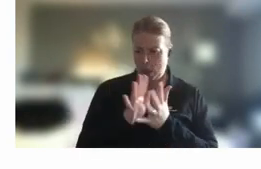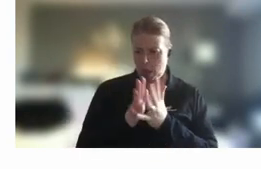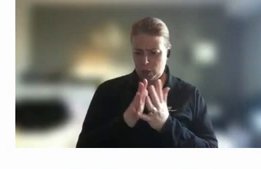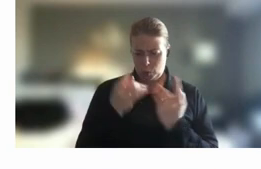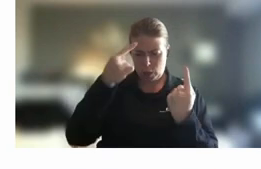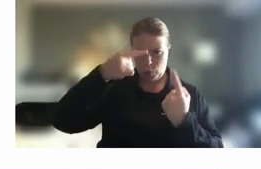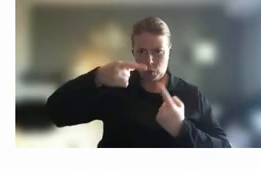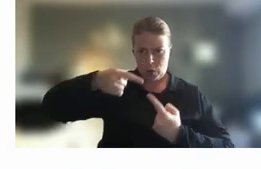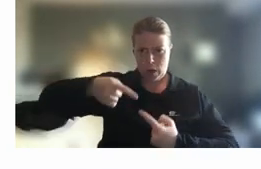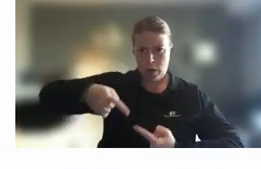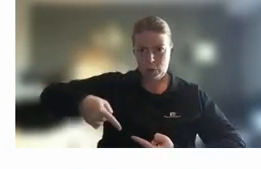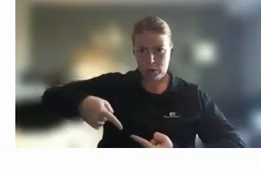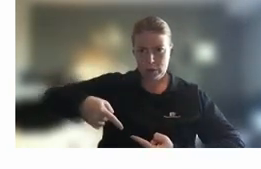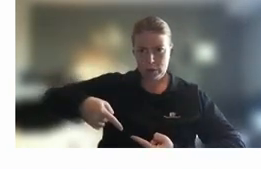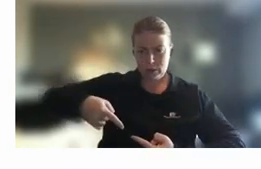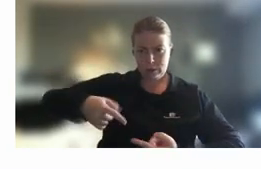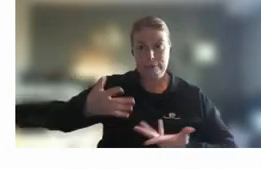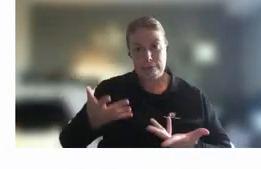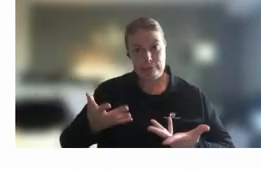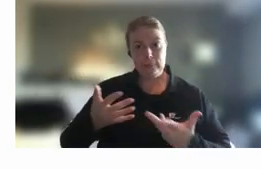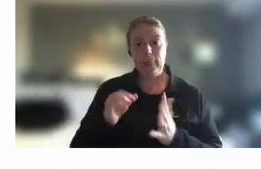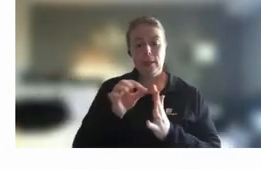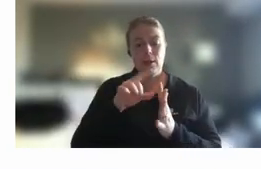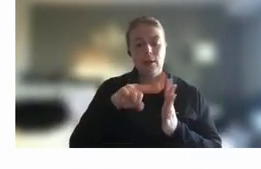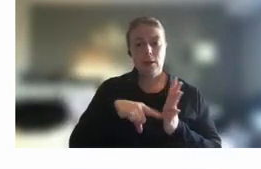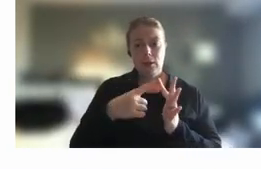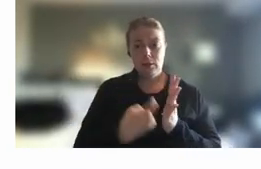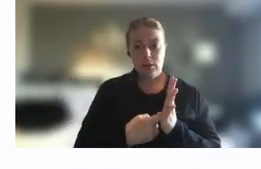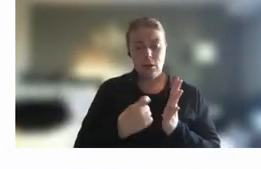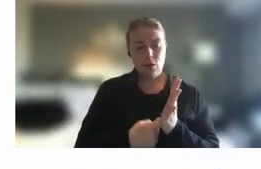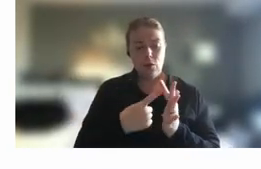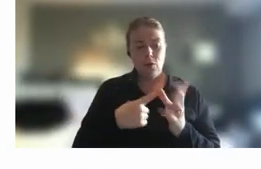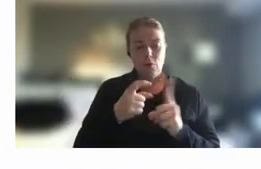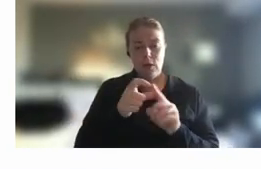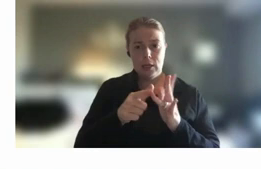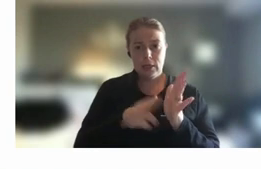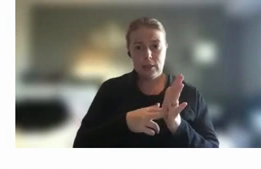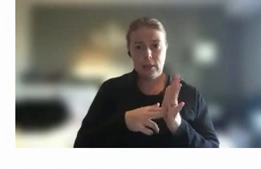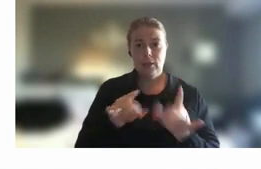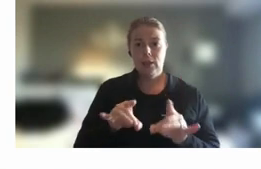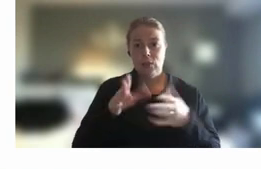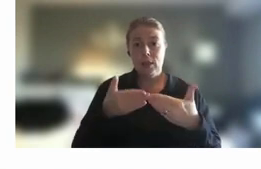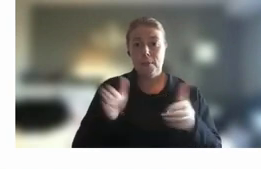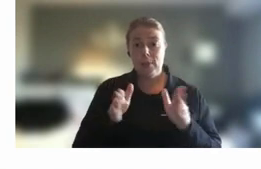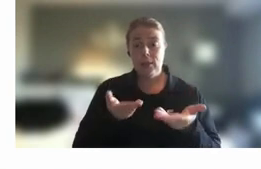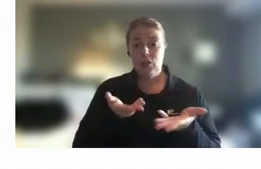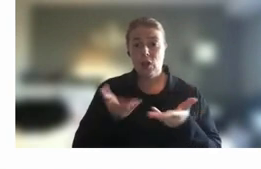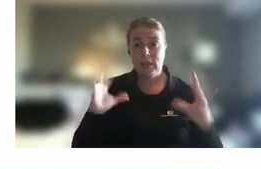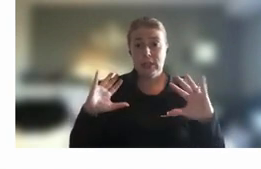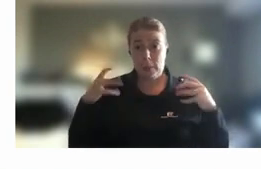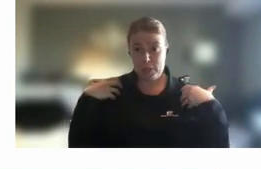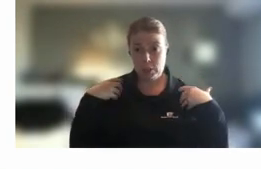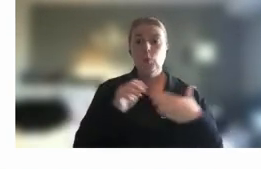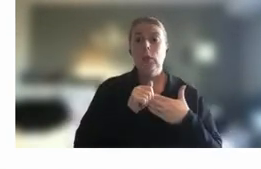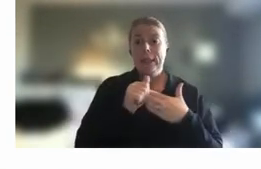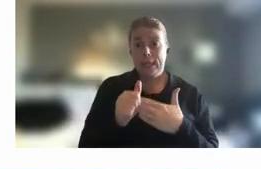that will work in practicality Peter Reardon uh at the Australian Public Service Commission is the lead negotiator for that process and